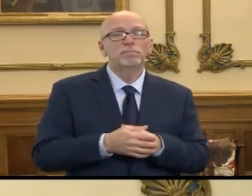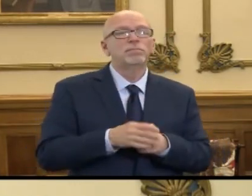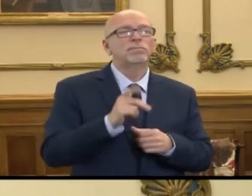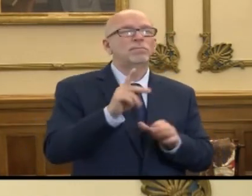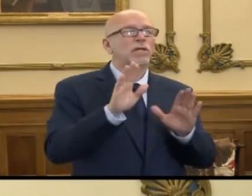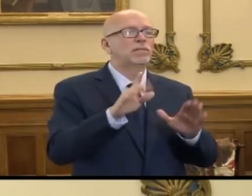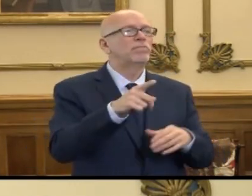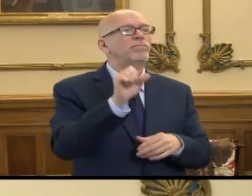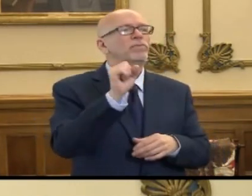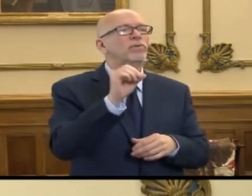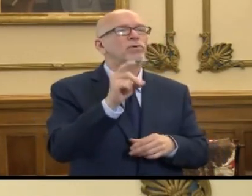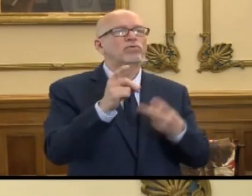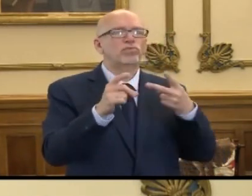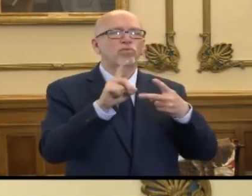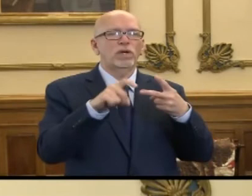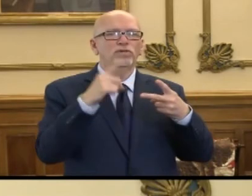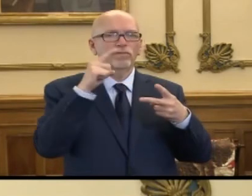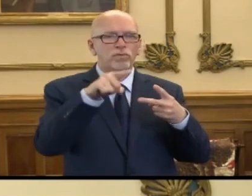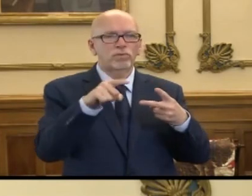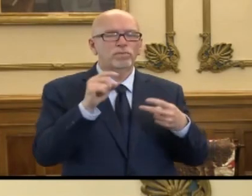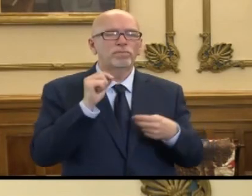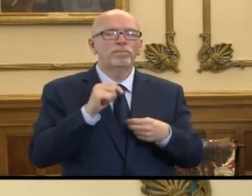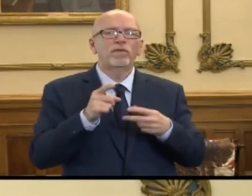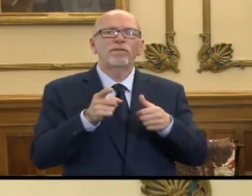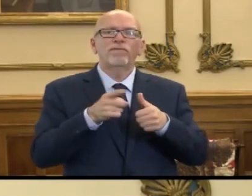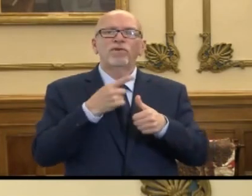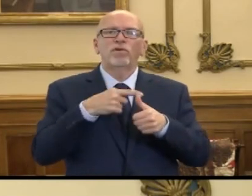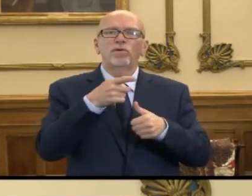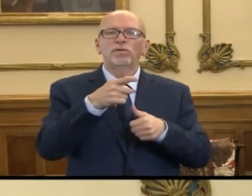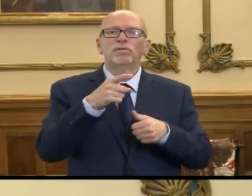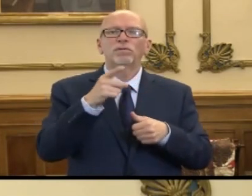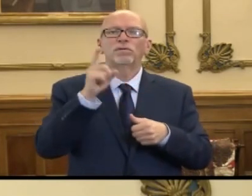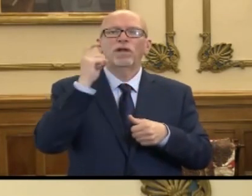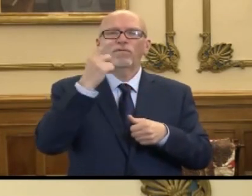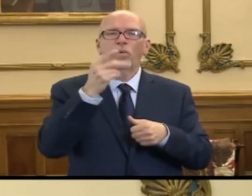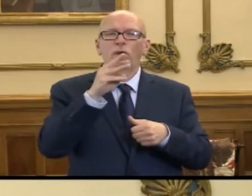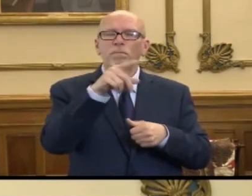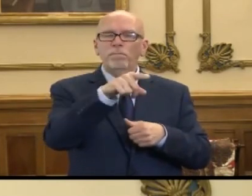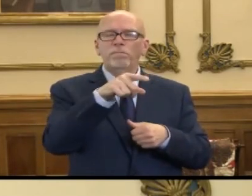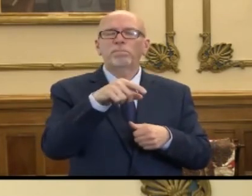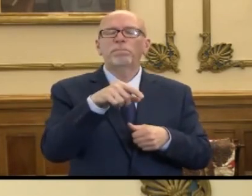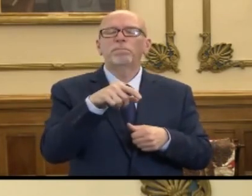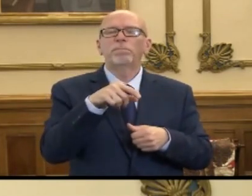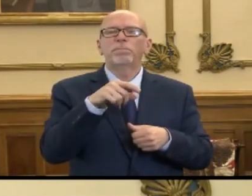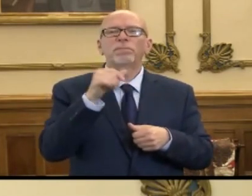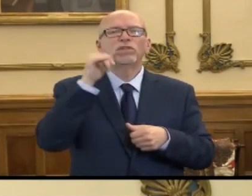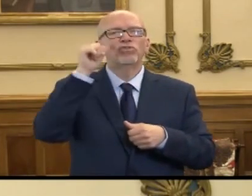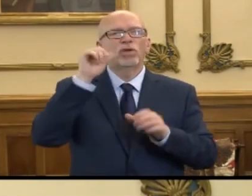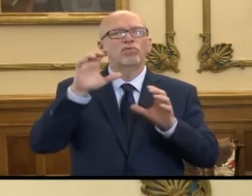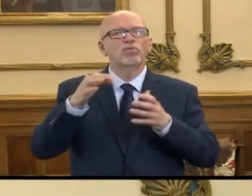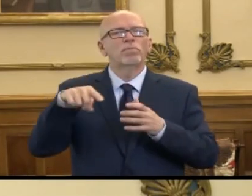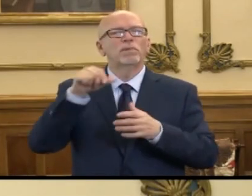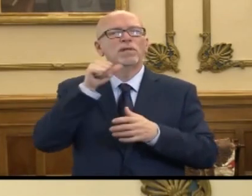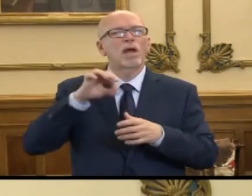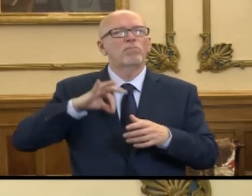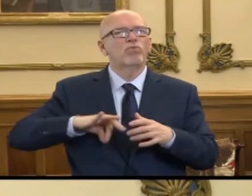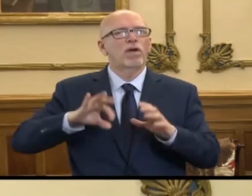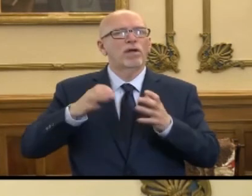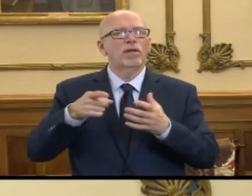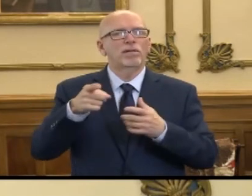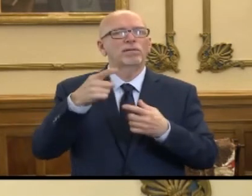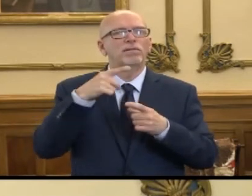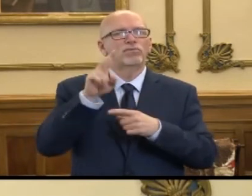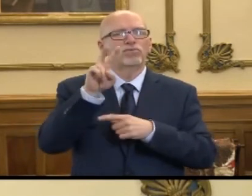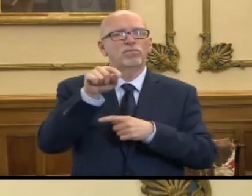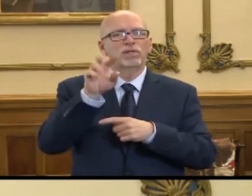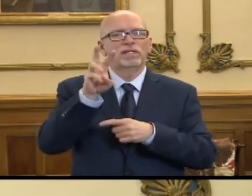Awesome. So, two questions for you. The first one for you, Governor Holcomb. Yesterday, a group of Indy nonprofits announced $2.6